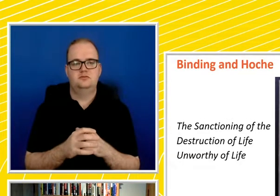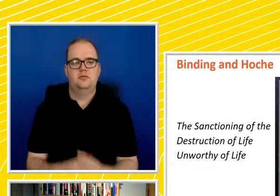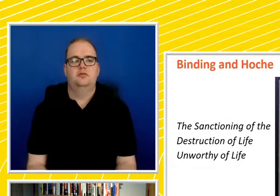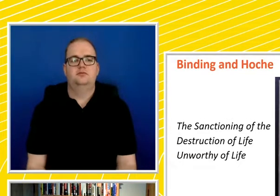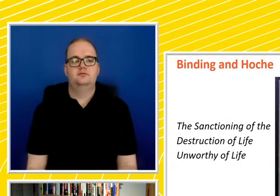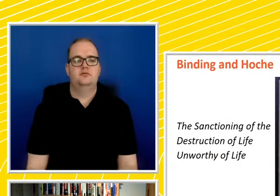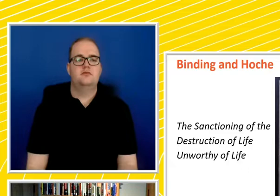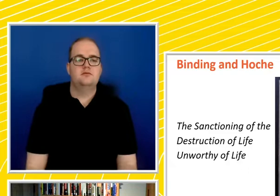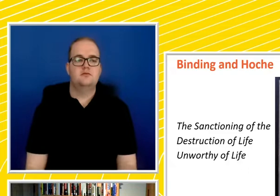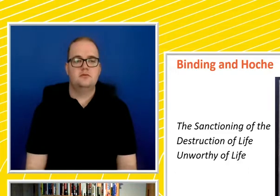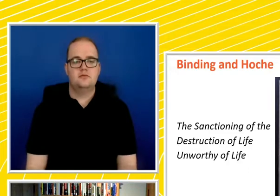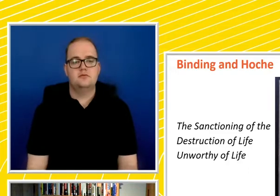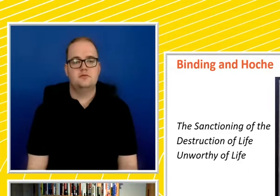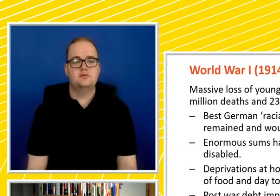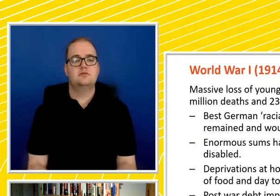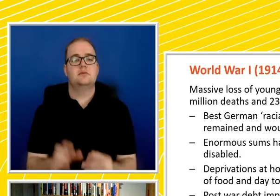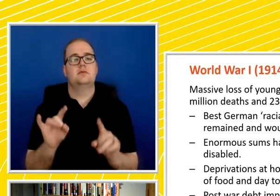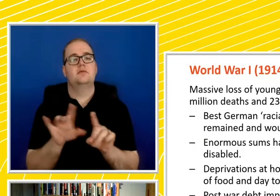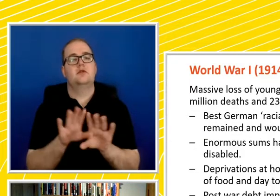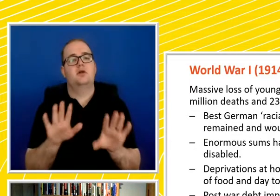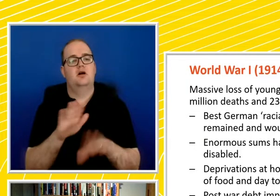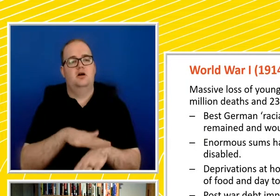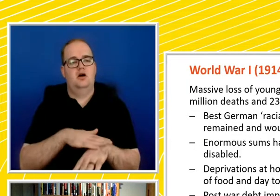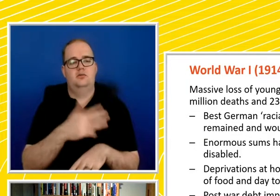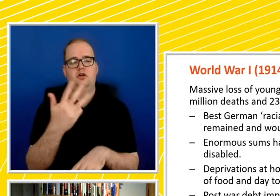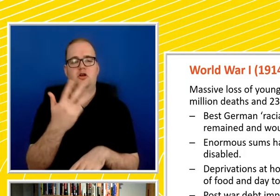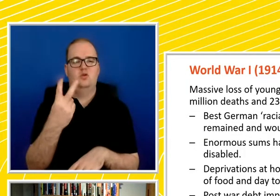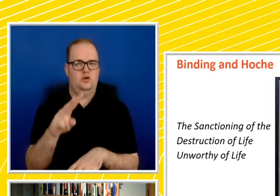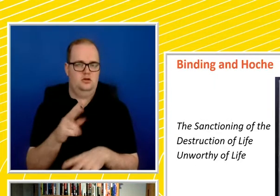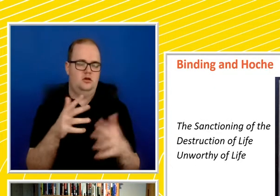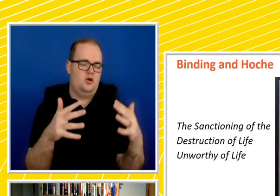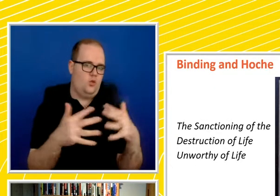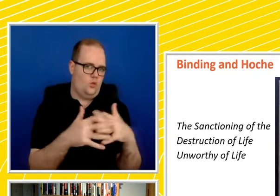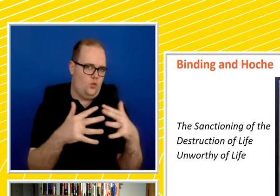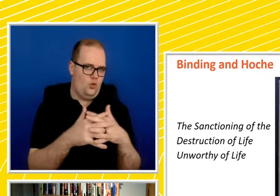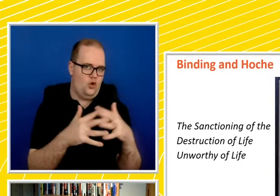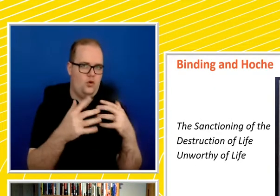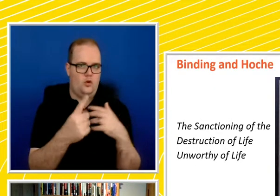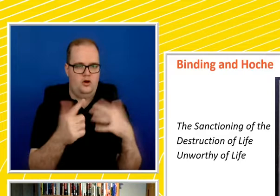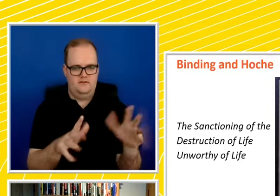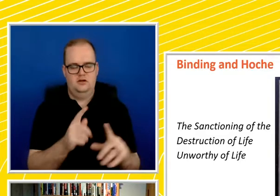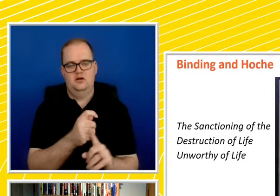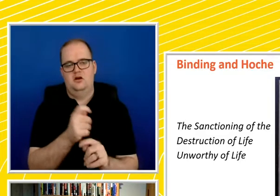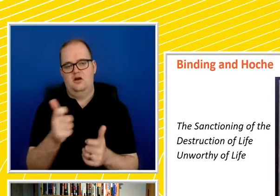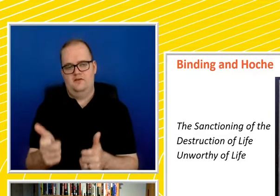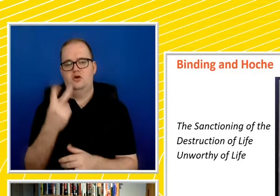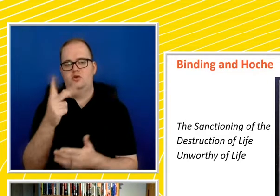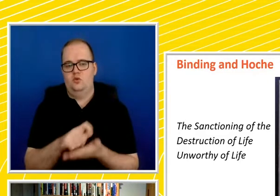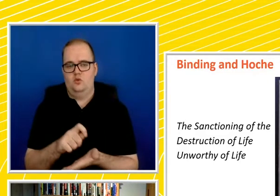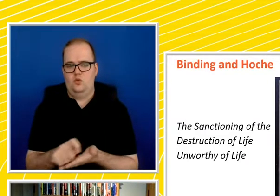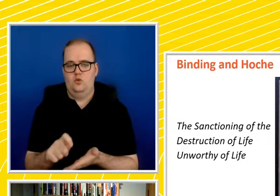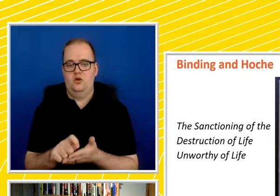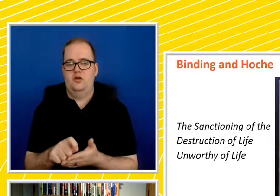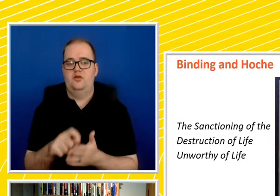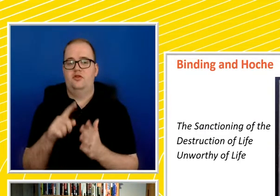And around this time, 1920, after the war, these two authors, Binding and Hock, a jurist